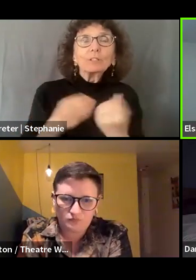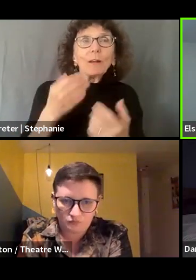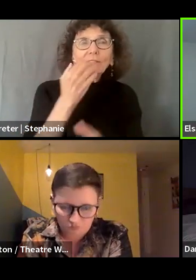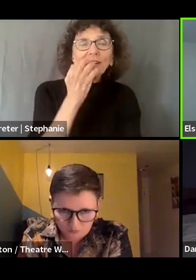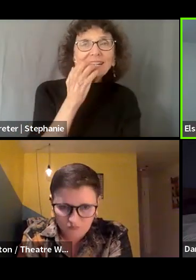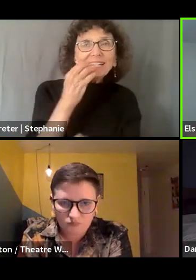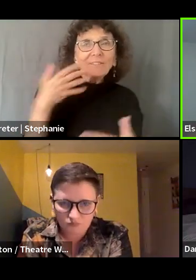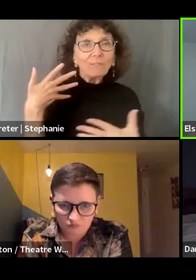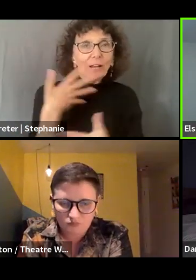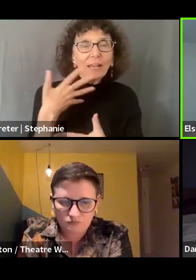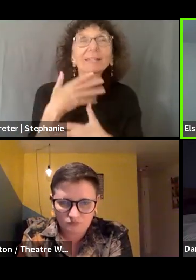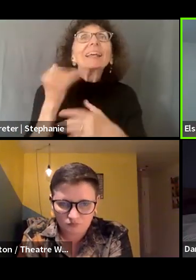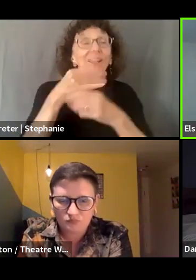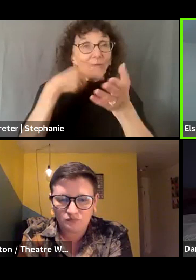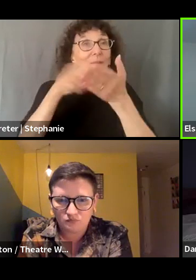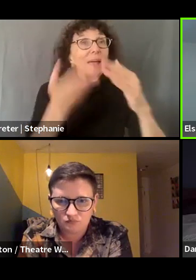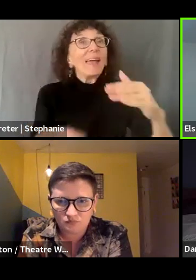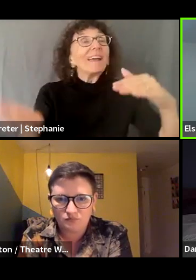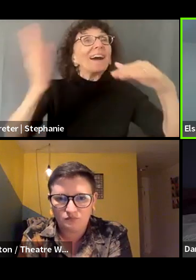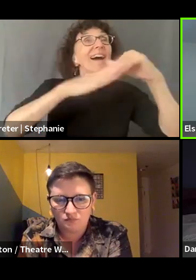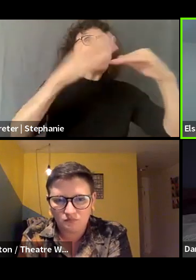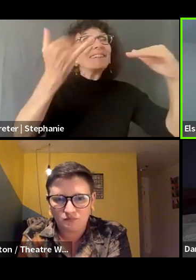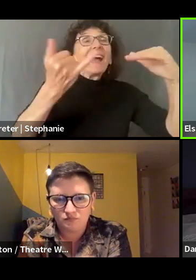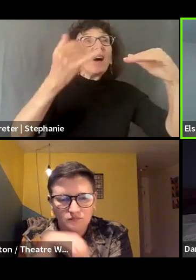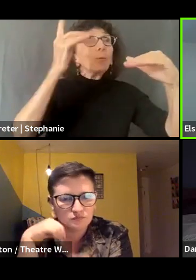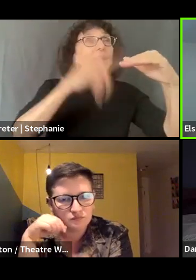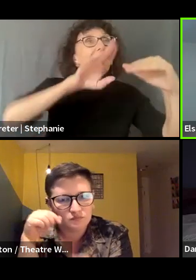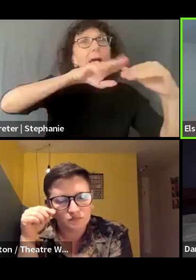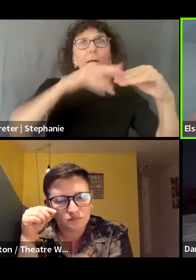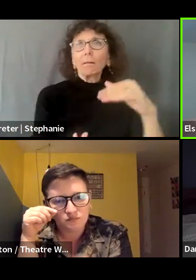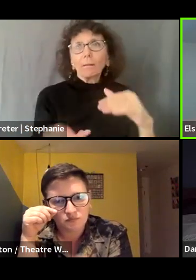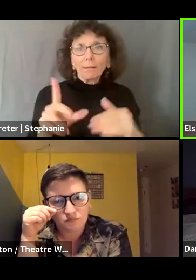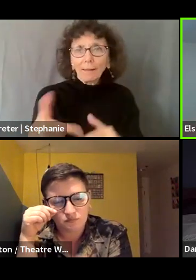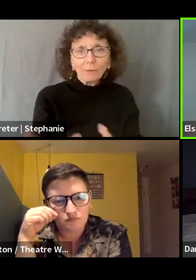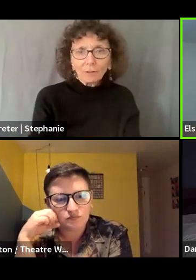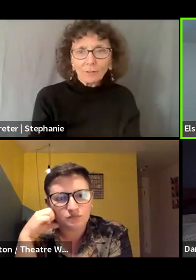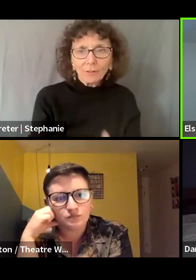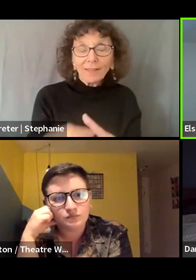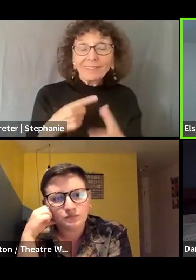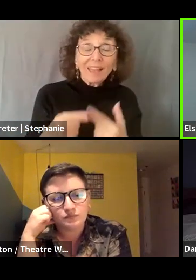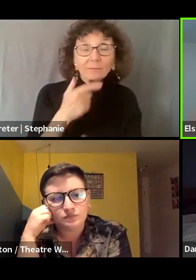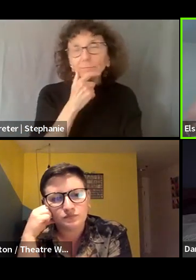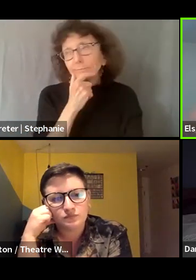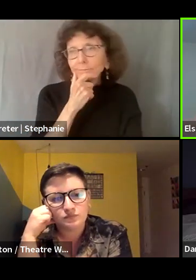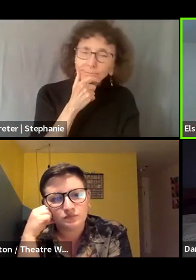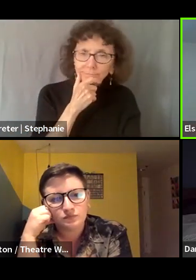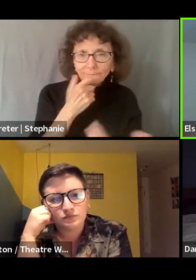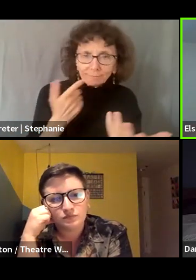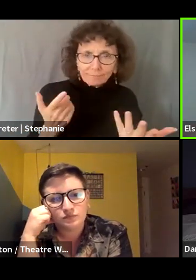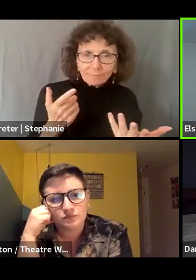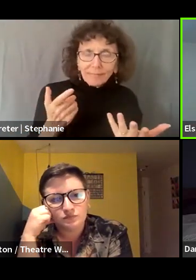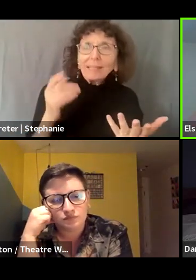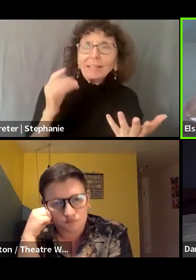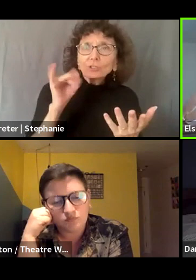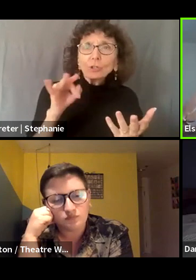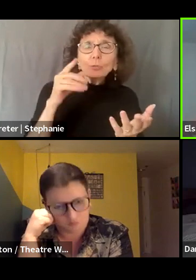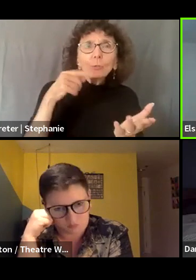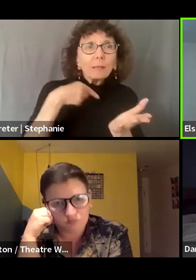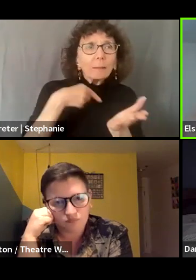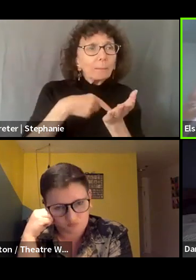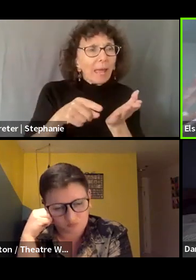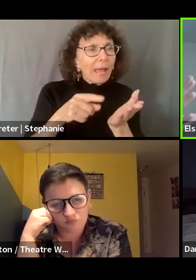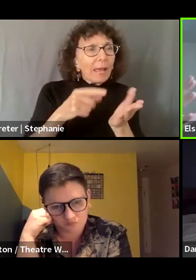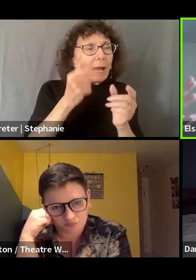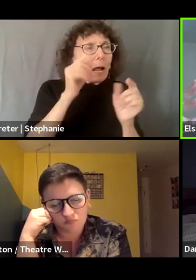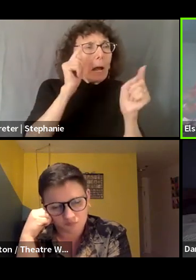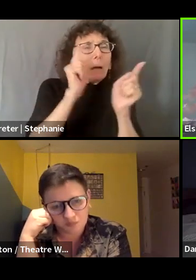fear of, you know, um, this, you know, is it worth it to pay fewer people, a living wage